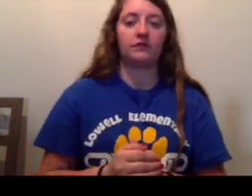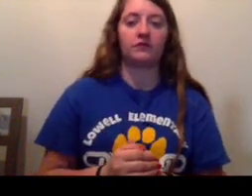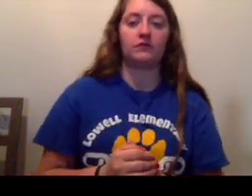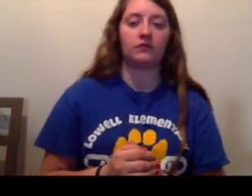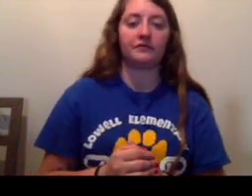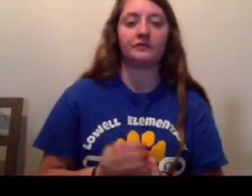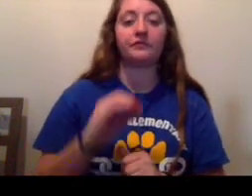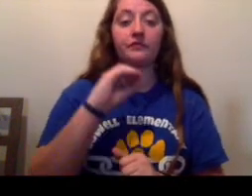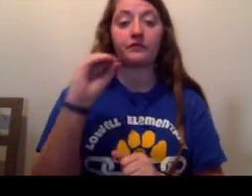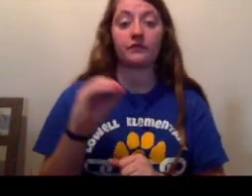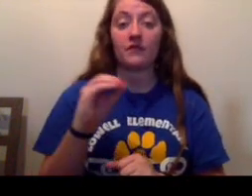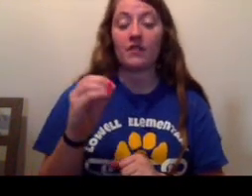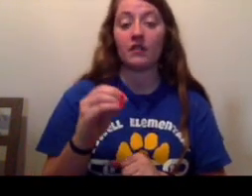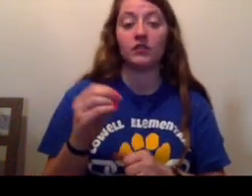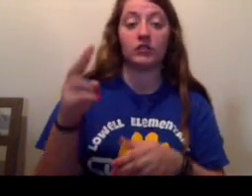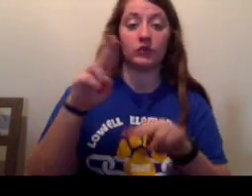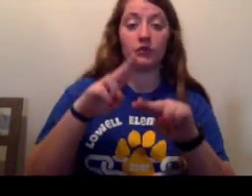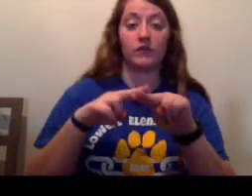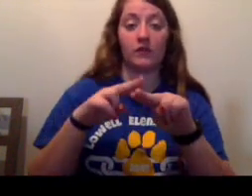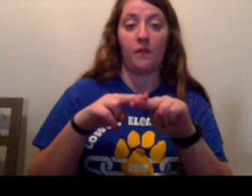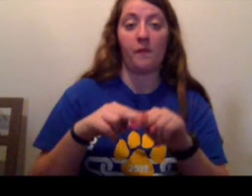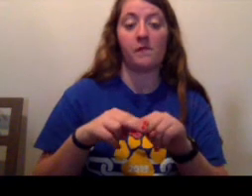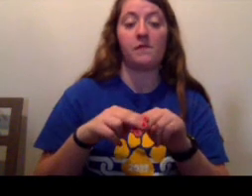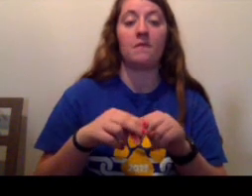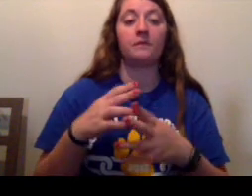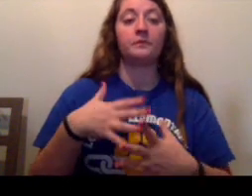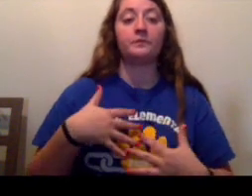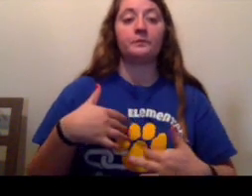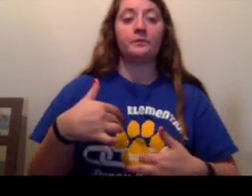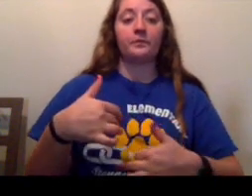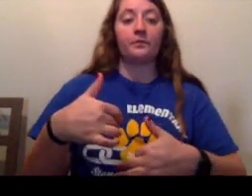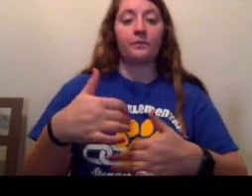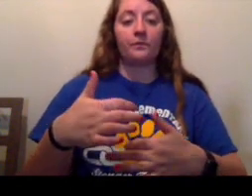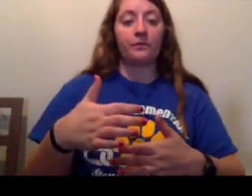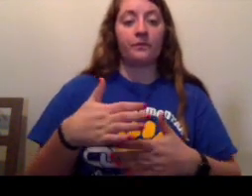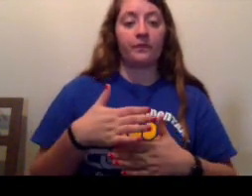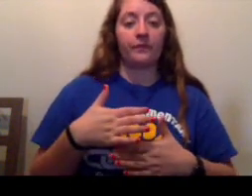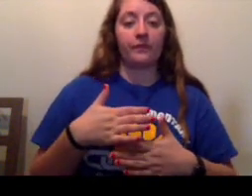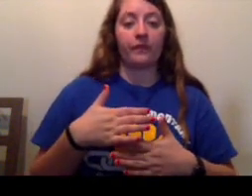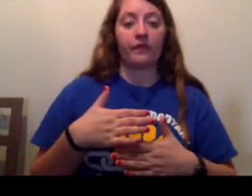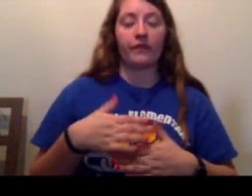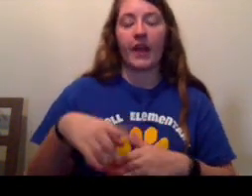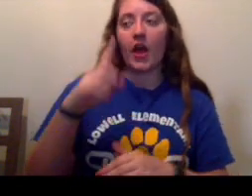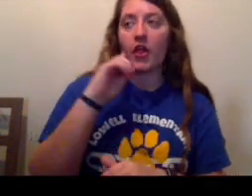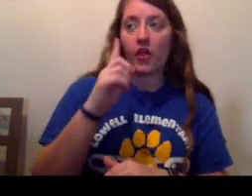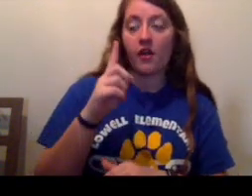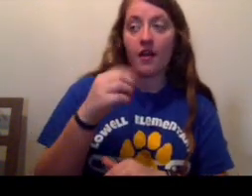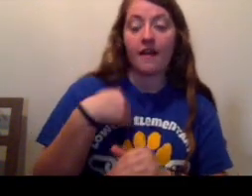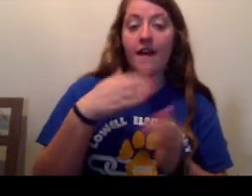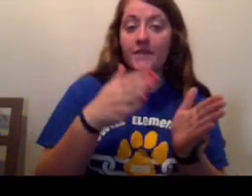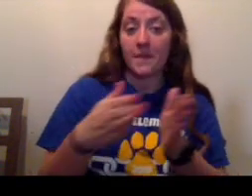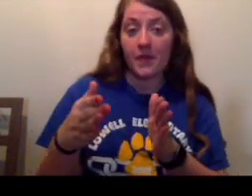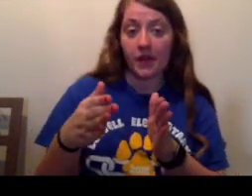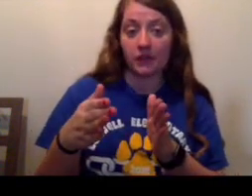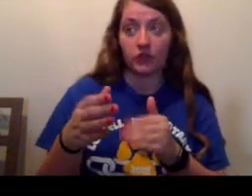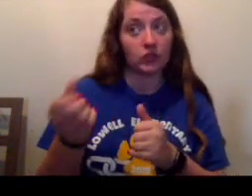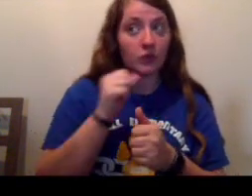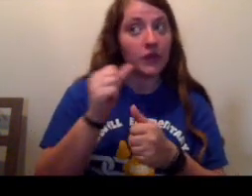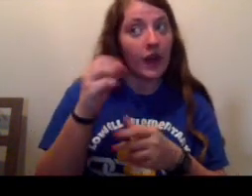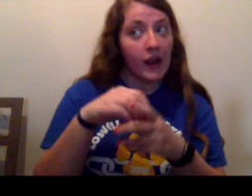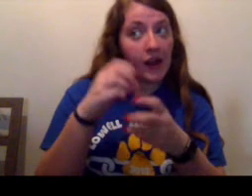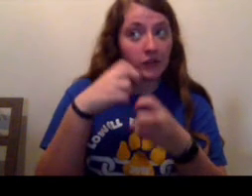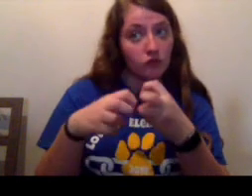Zero managed to sit up. He took several deep breaths. Look, I got a plan so you won't get in trouble,